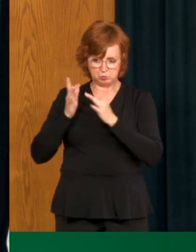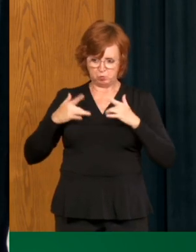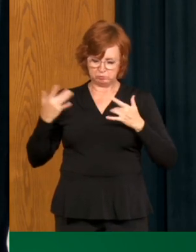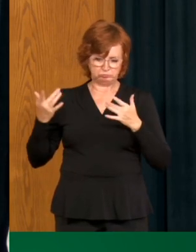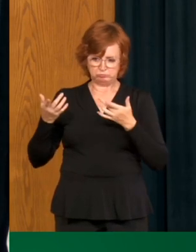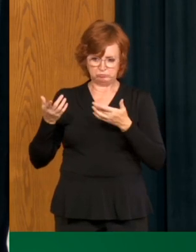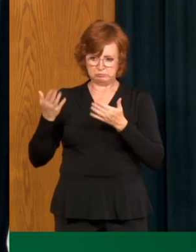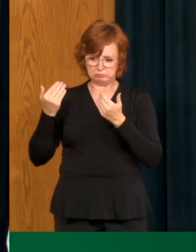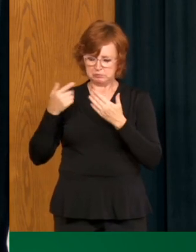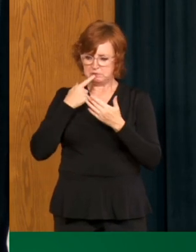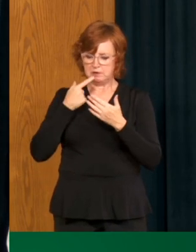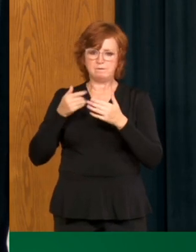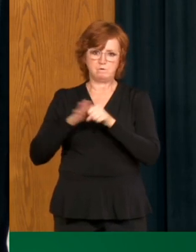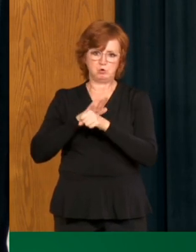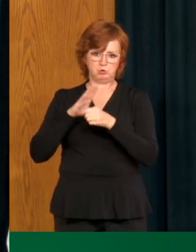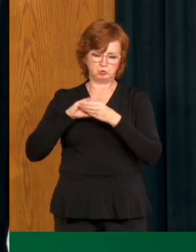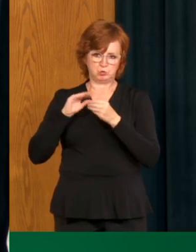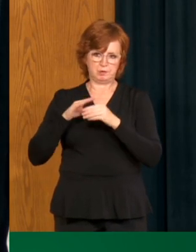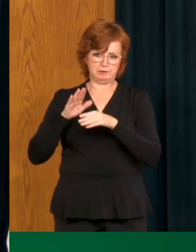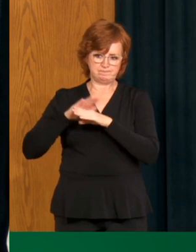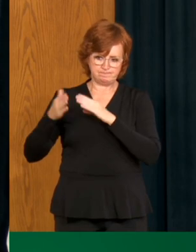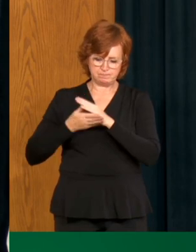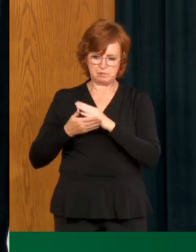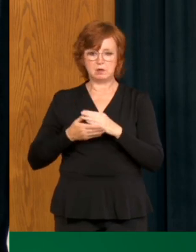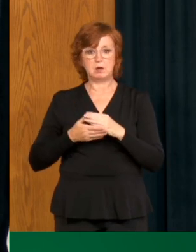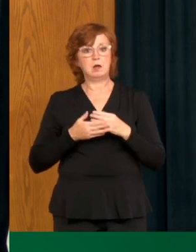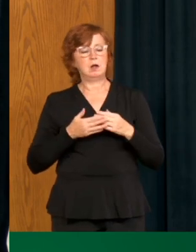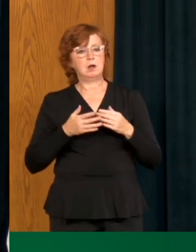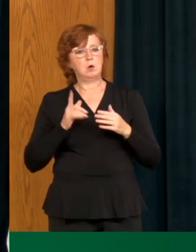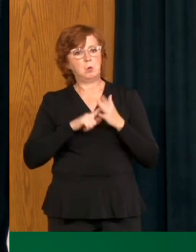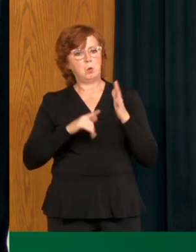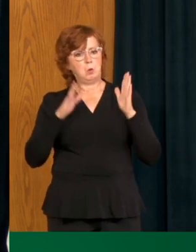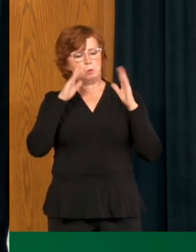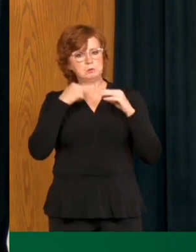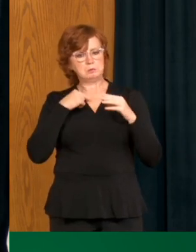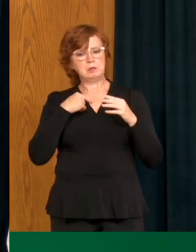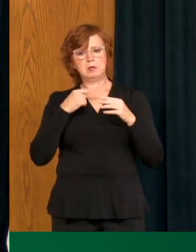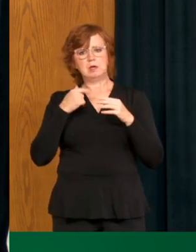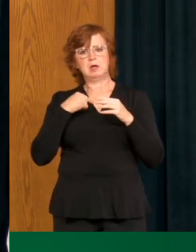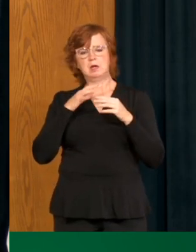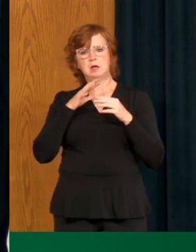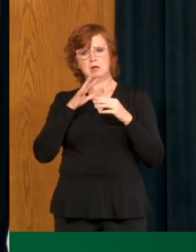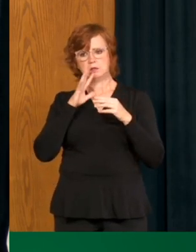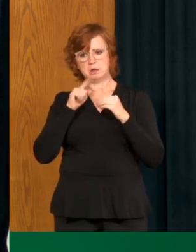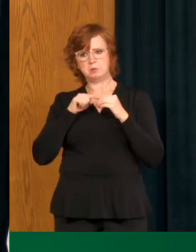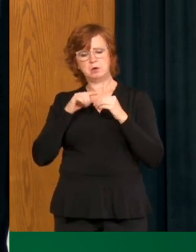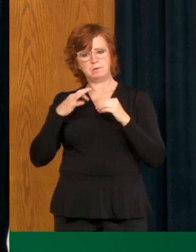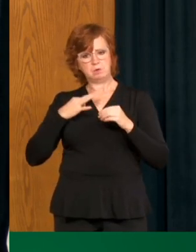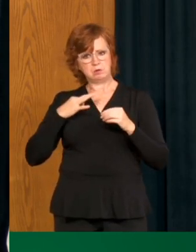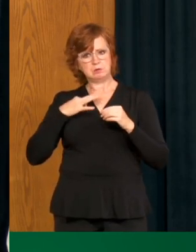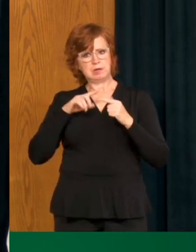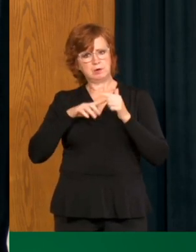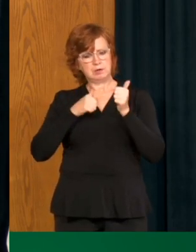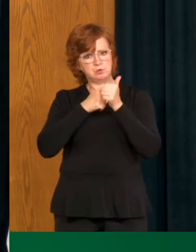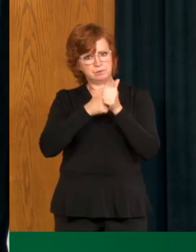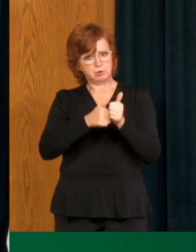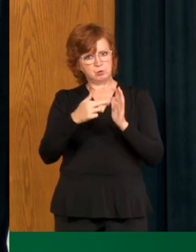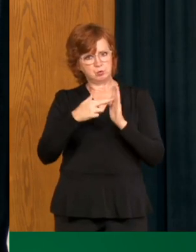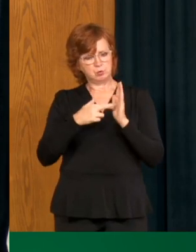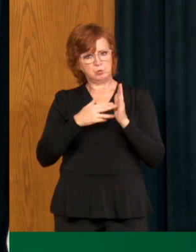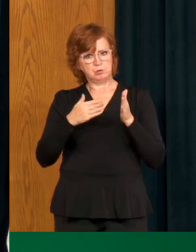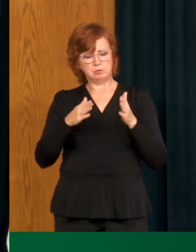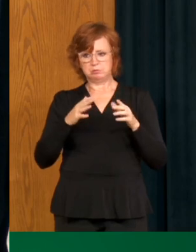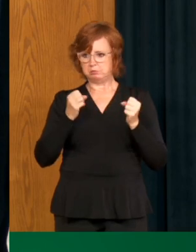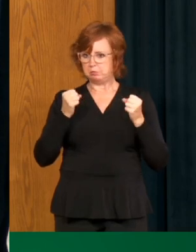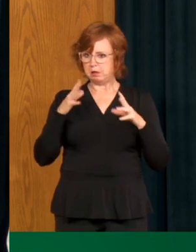Dr. Shahab had spoken and I have spoken about the voluntary compliance with the public health orders and guidelines that are in place. And there are so many